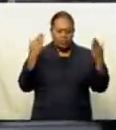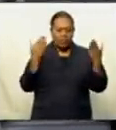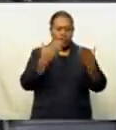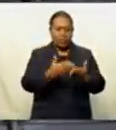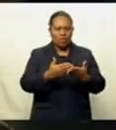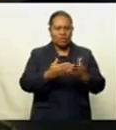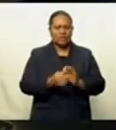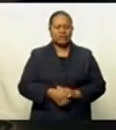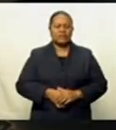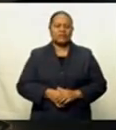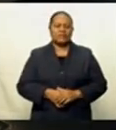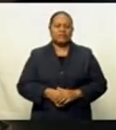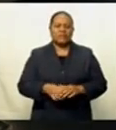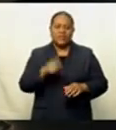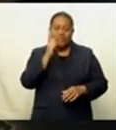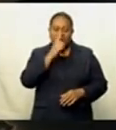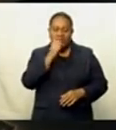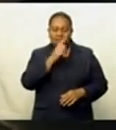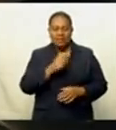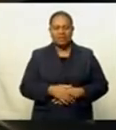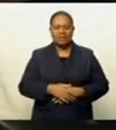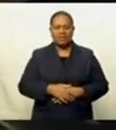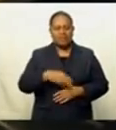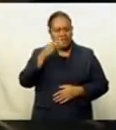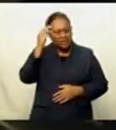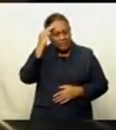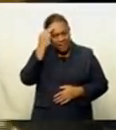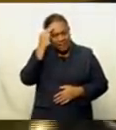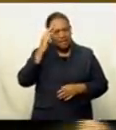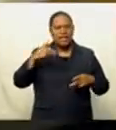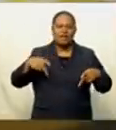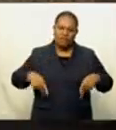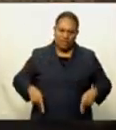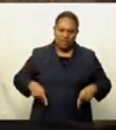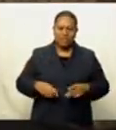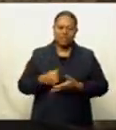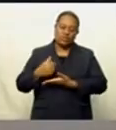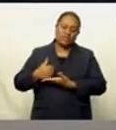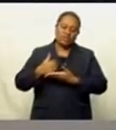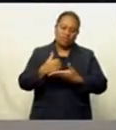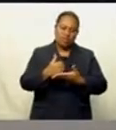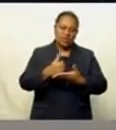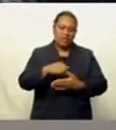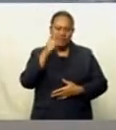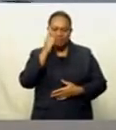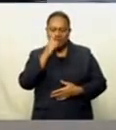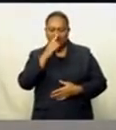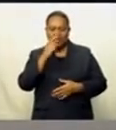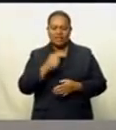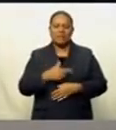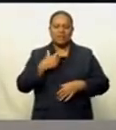is protecting the health of the people, both mentally and physically, and supporting its customer while following the COVID restrictions.